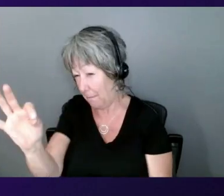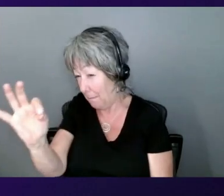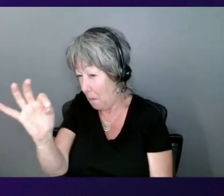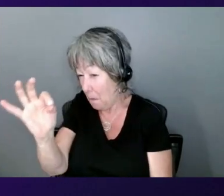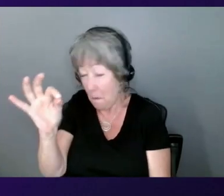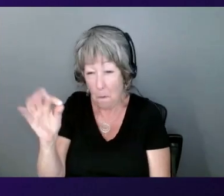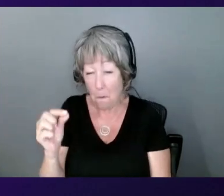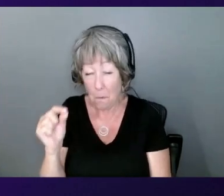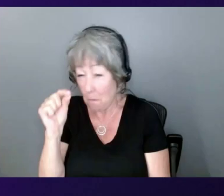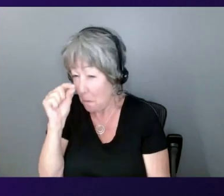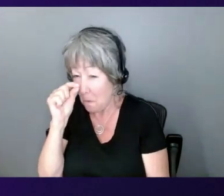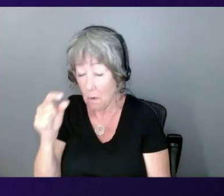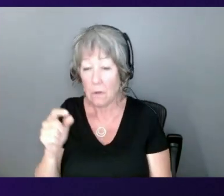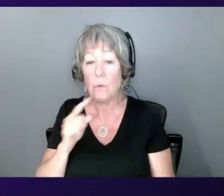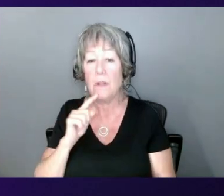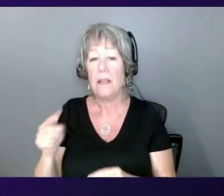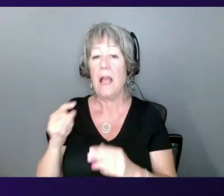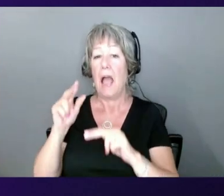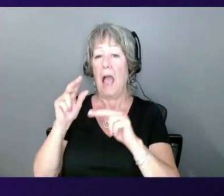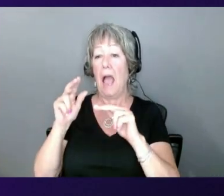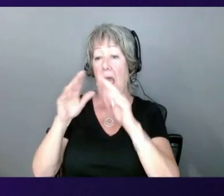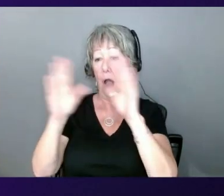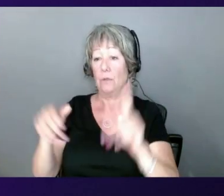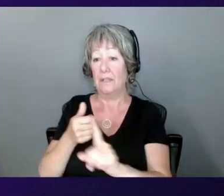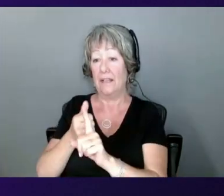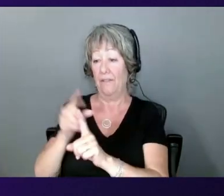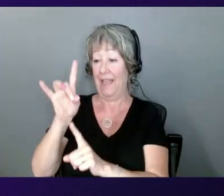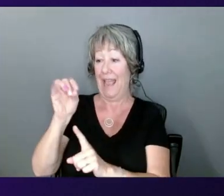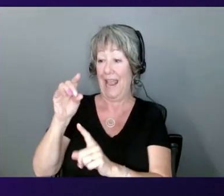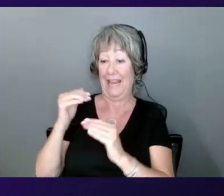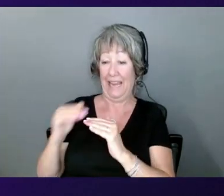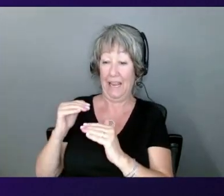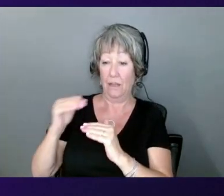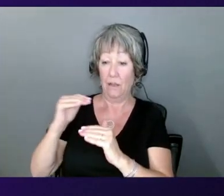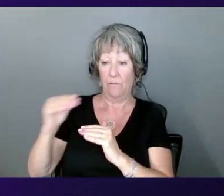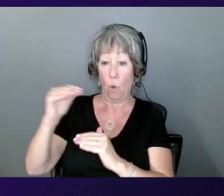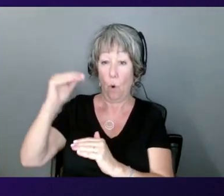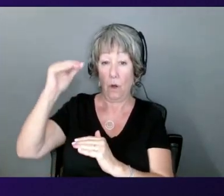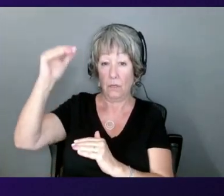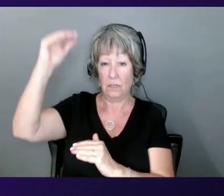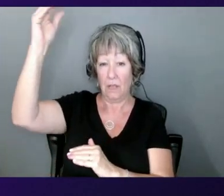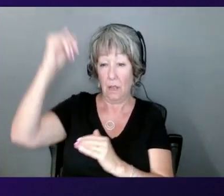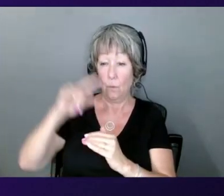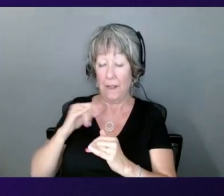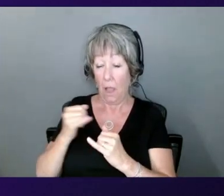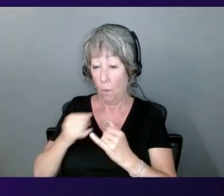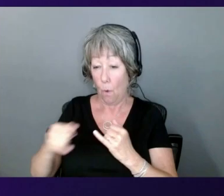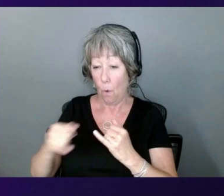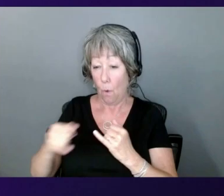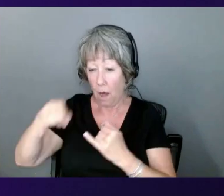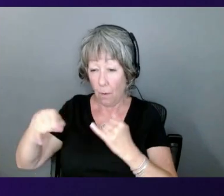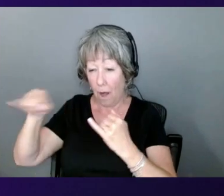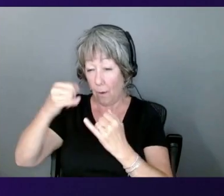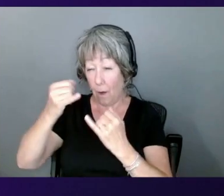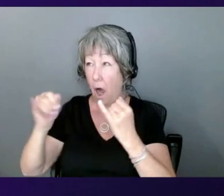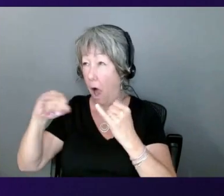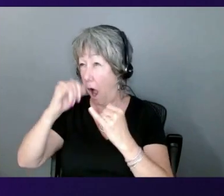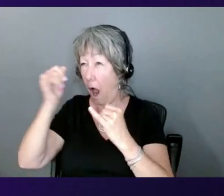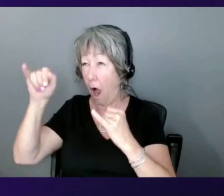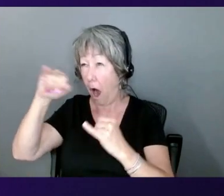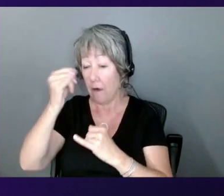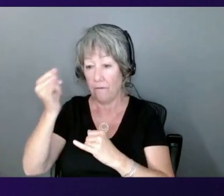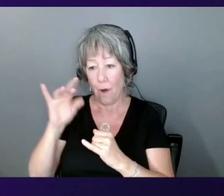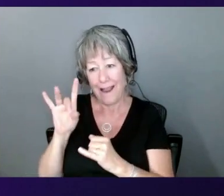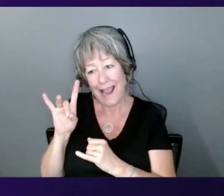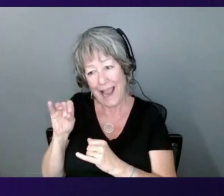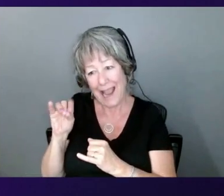is actually 80 levels high. And the wires, just, you know, all the ducting and electrical wires you have to run